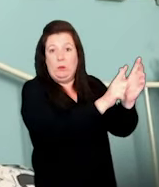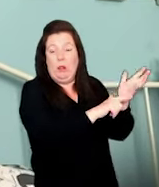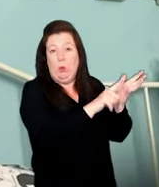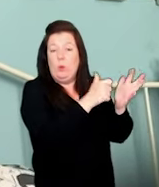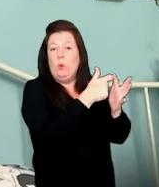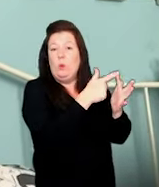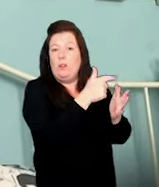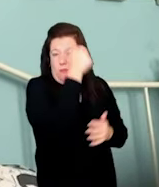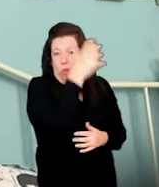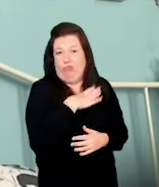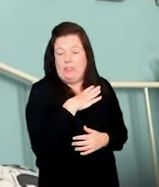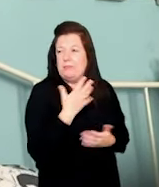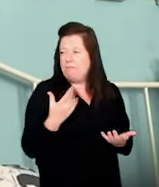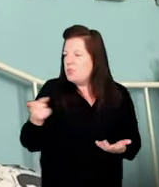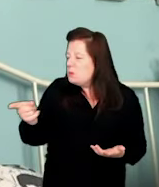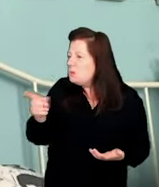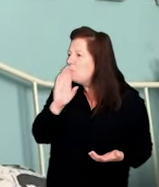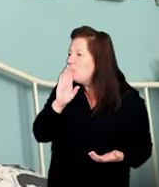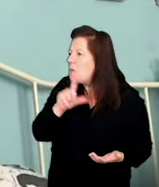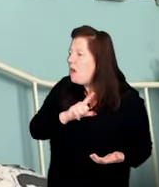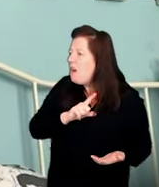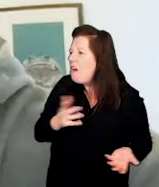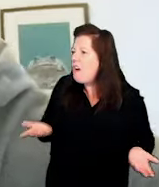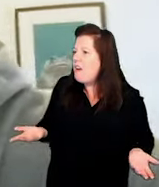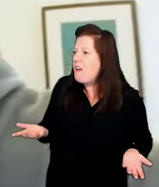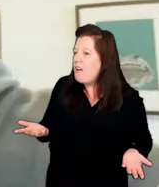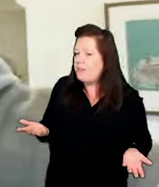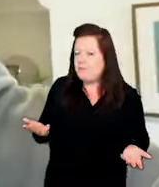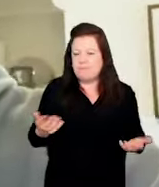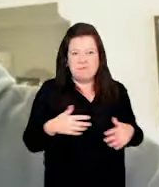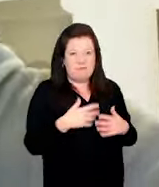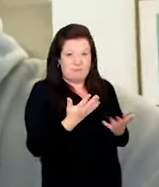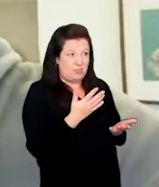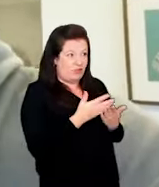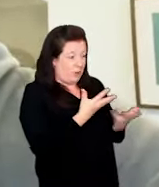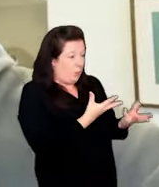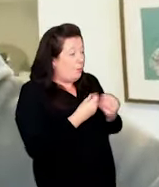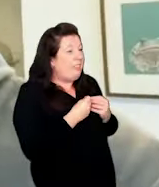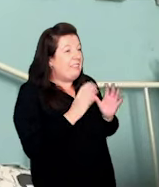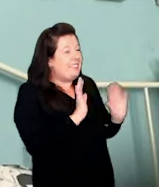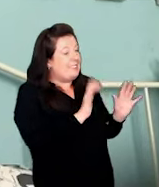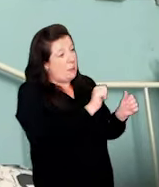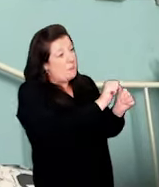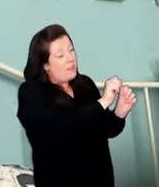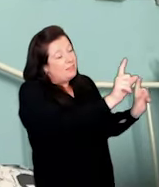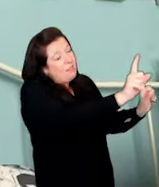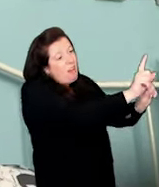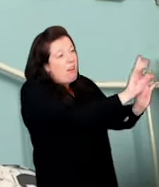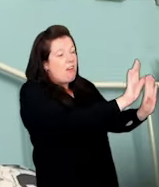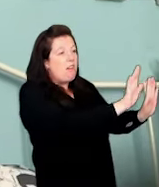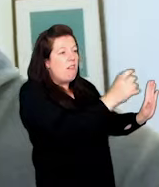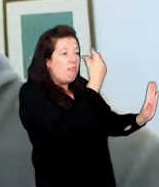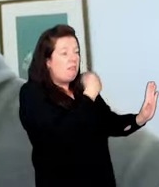Oh... Why... Why didn't you say anything? Because... You're better off with him than me. I'm sorry.